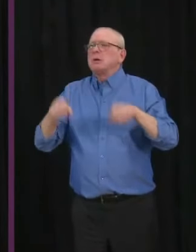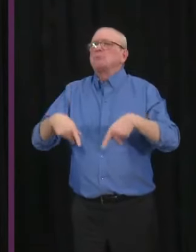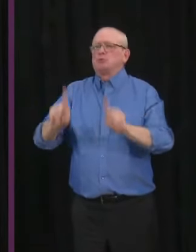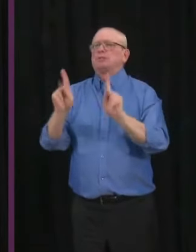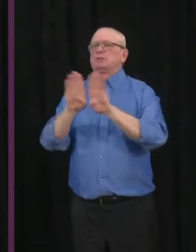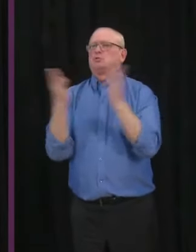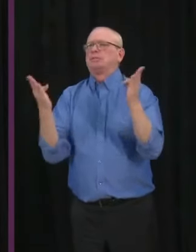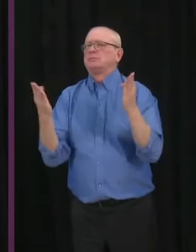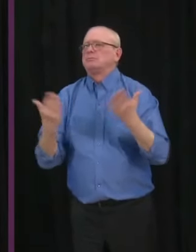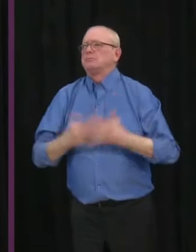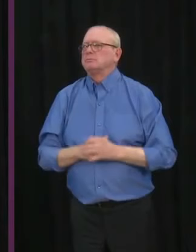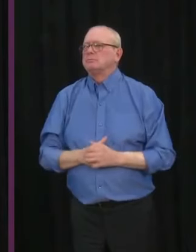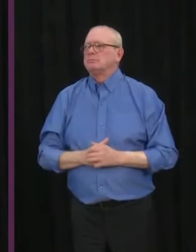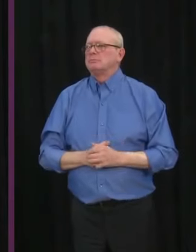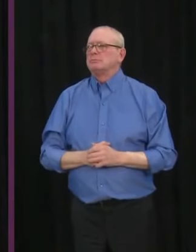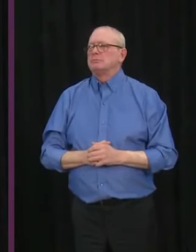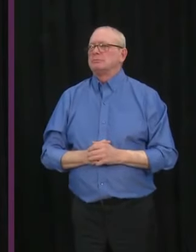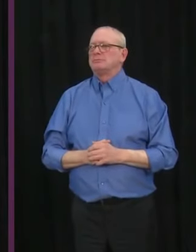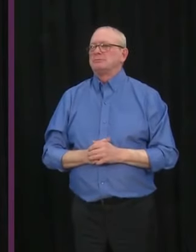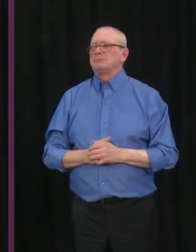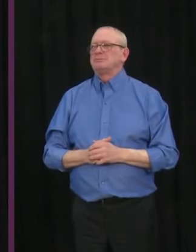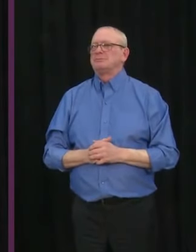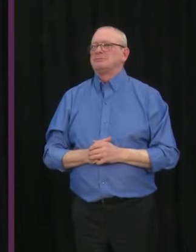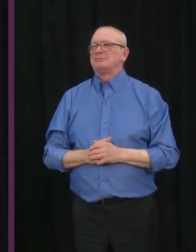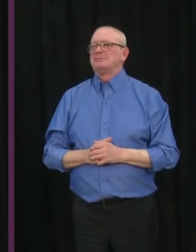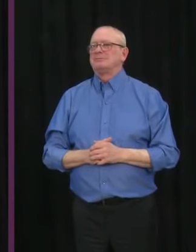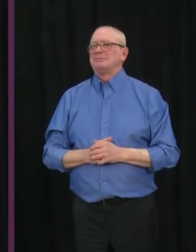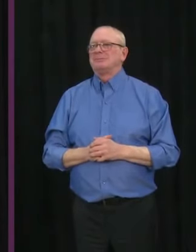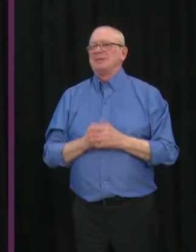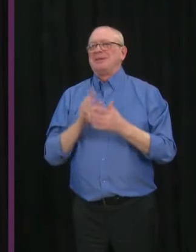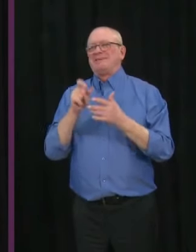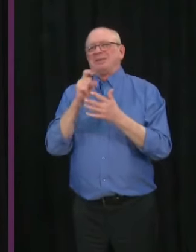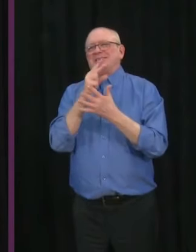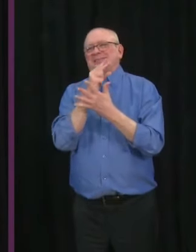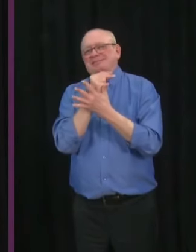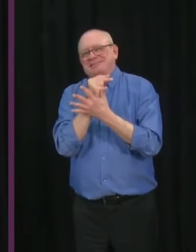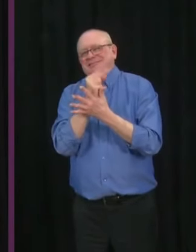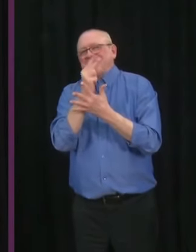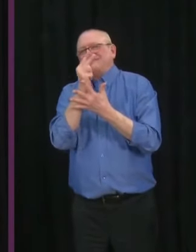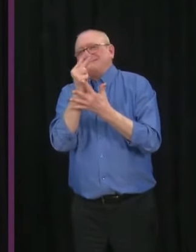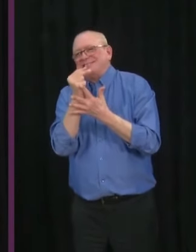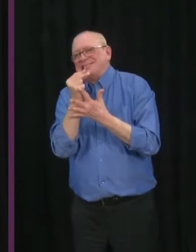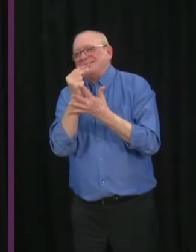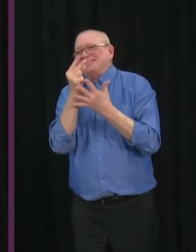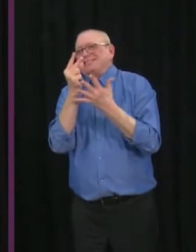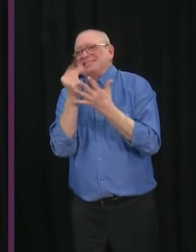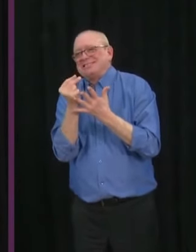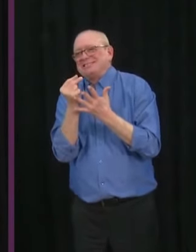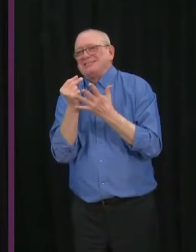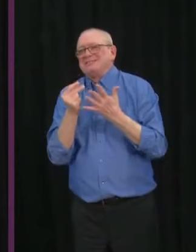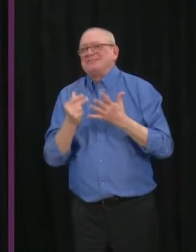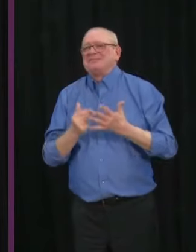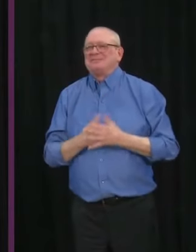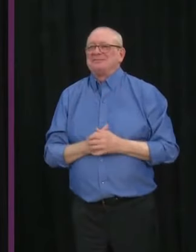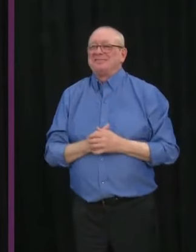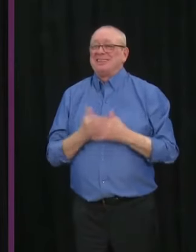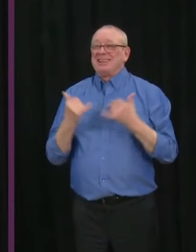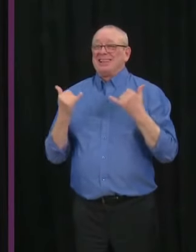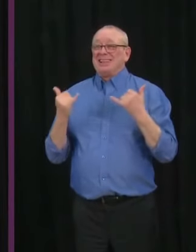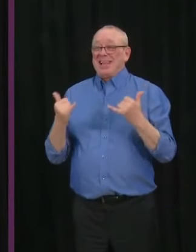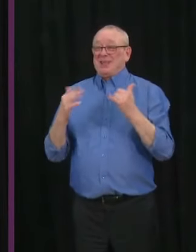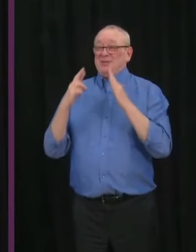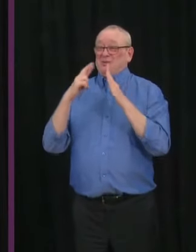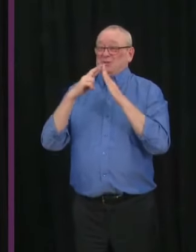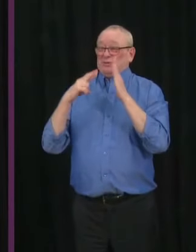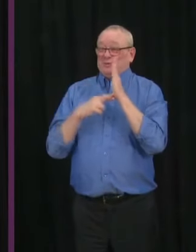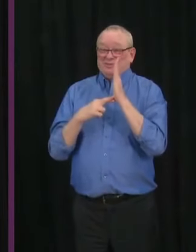We're, again, looking at a stepwise approach. So, looking at the specific measures that we currently have in place and the